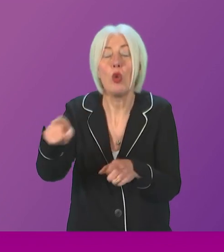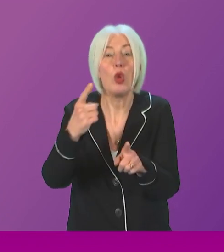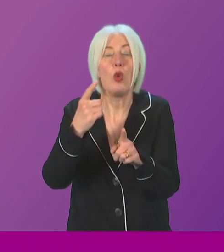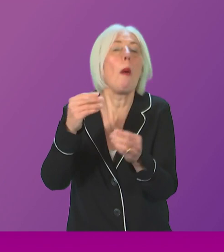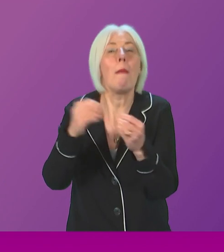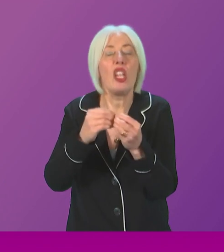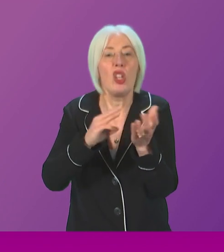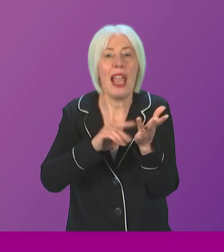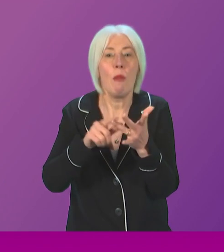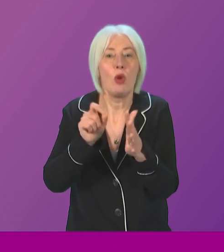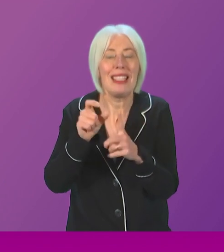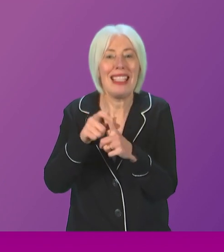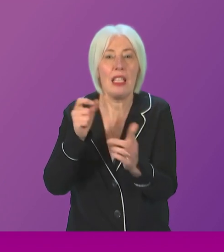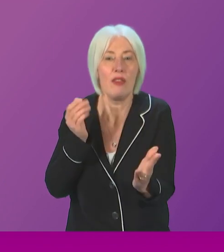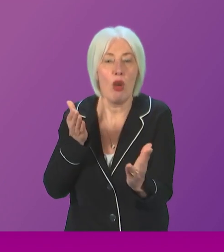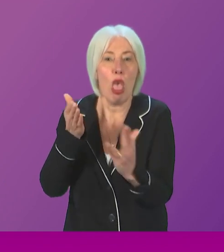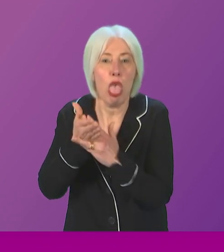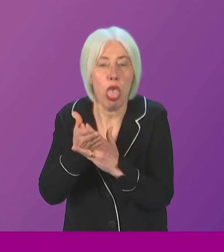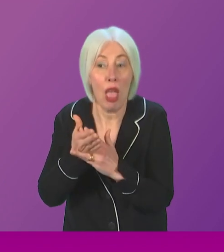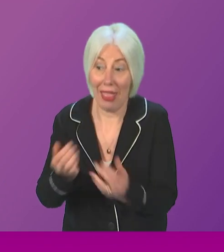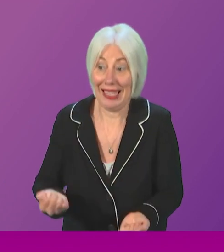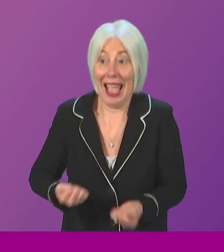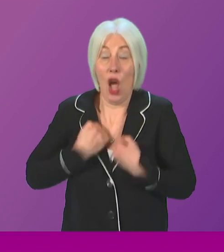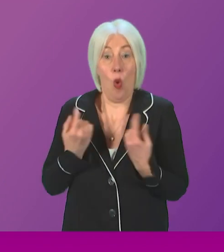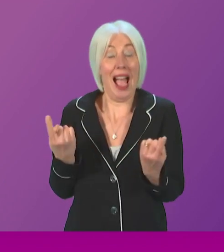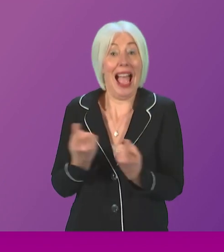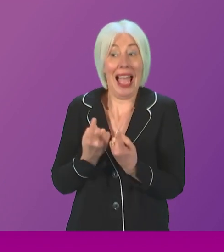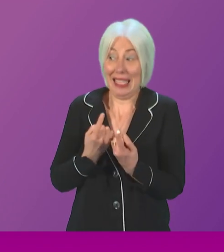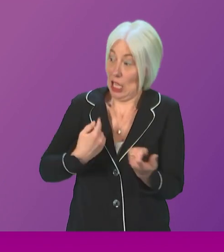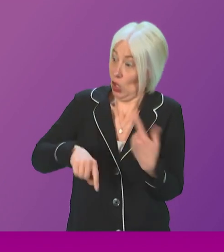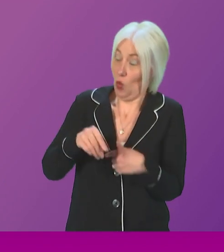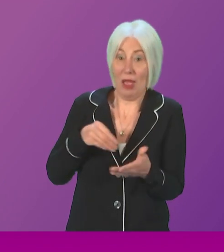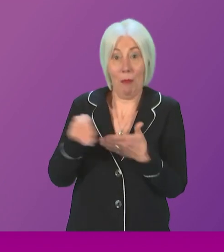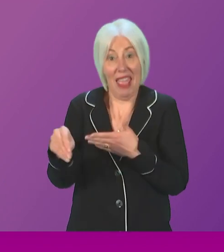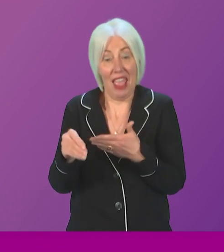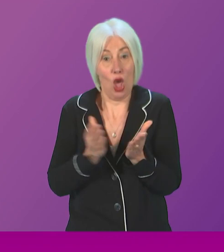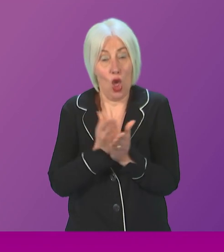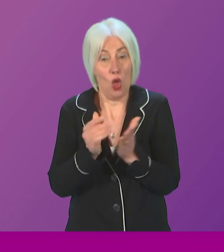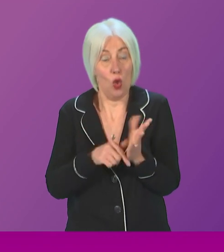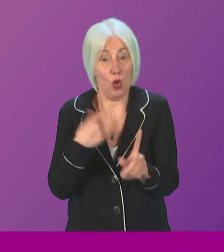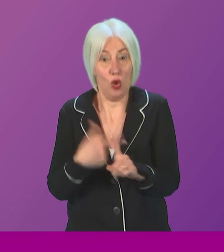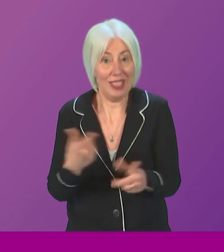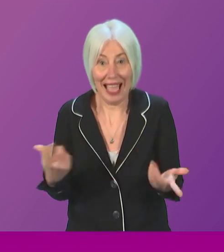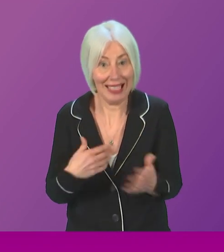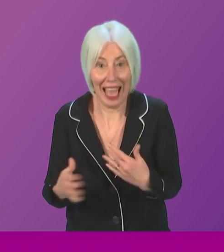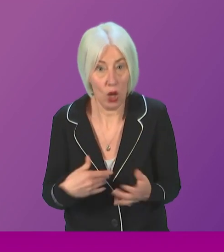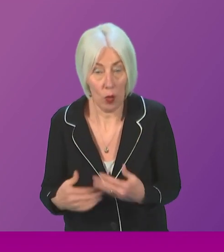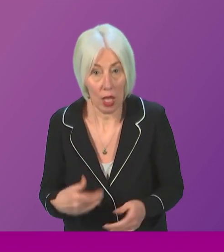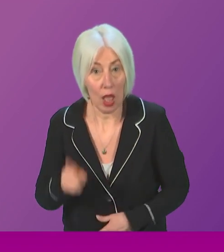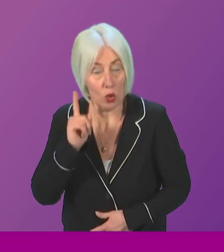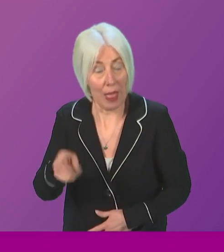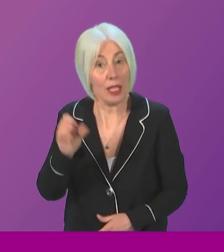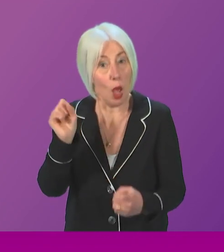stepping in, of course, these are our assets that Scottish taxpayers help to contribute towards. I think that's a really